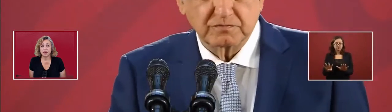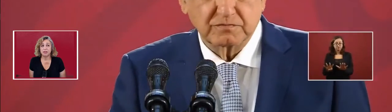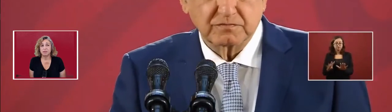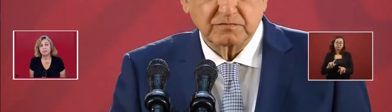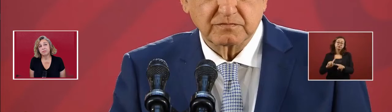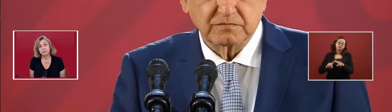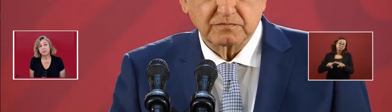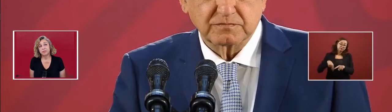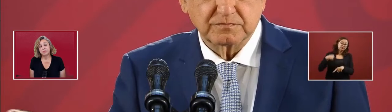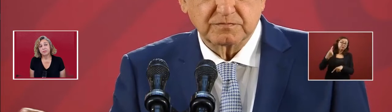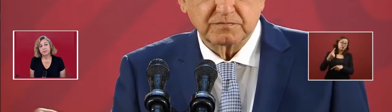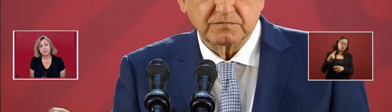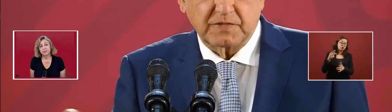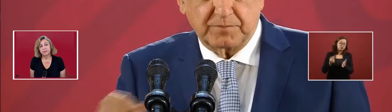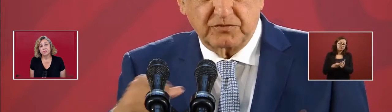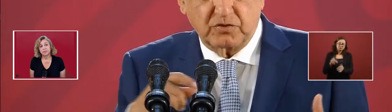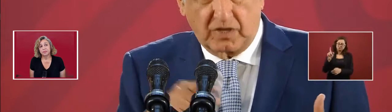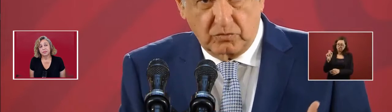next year.